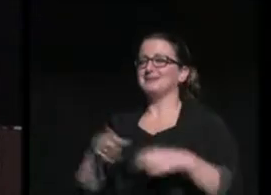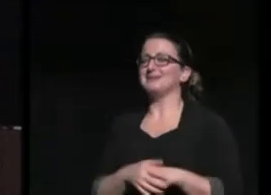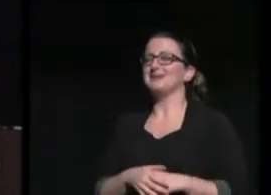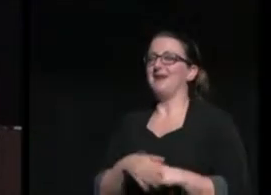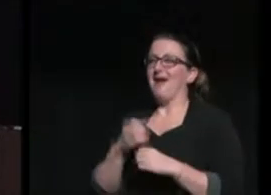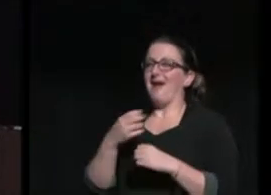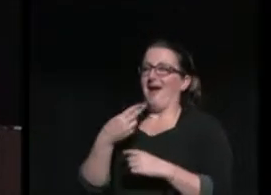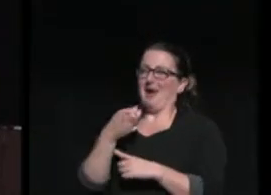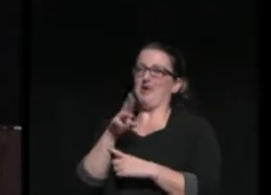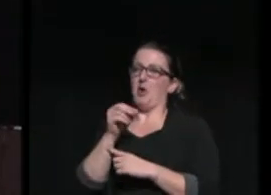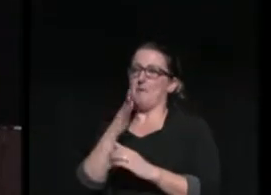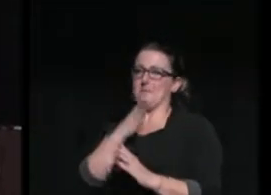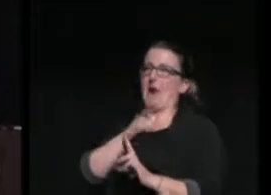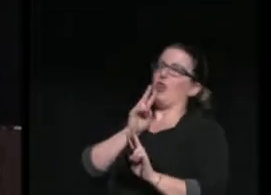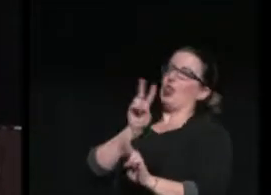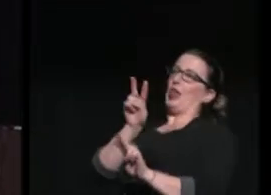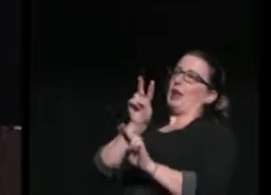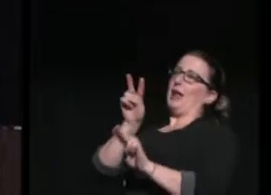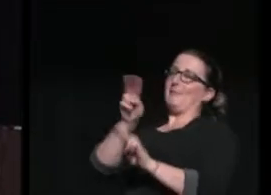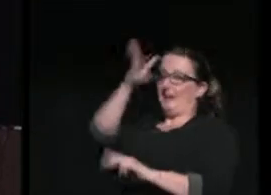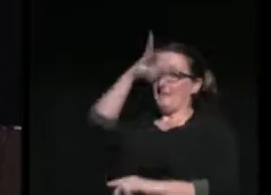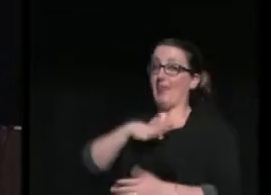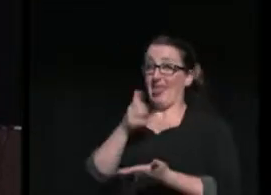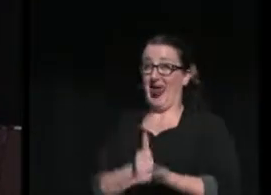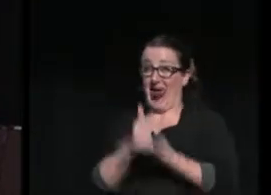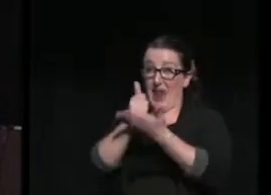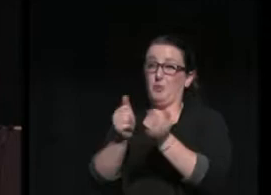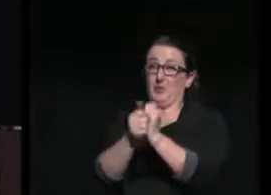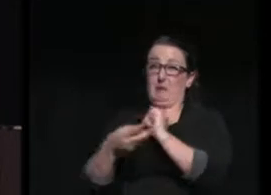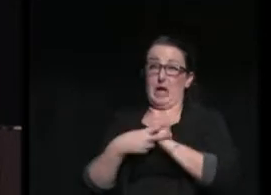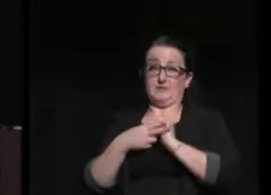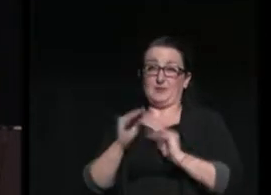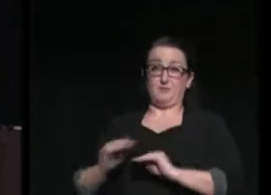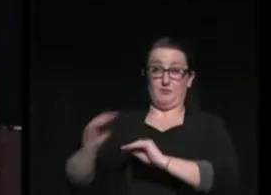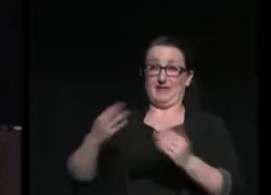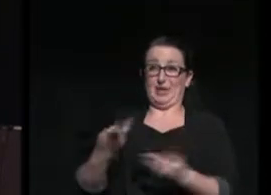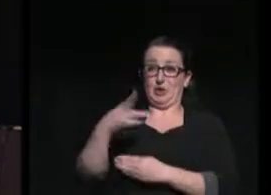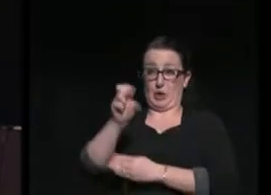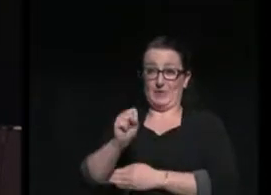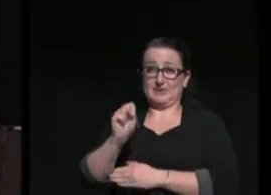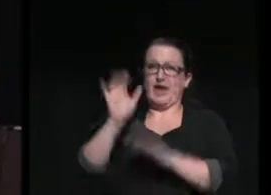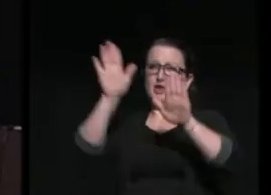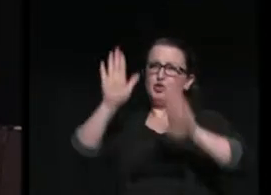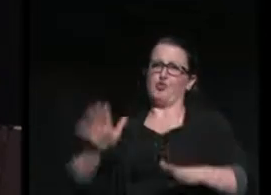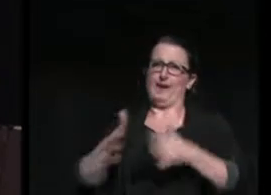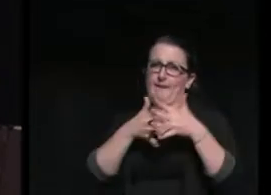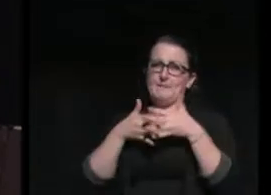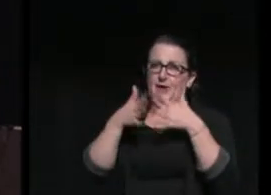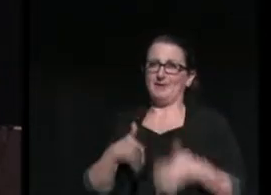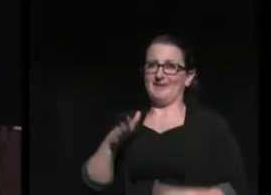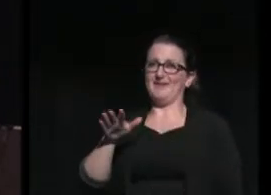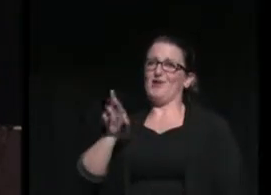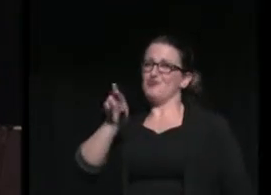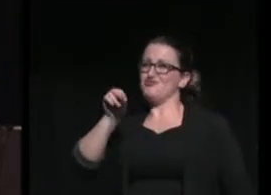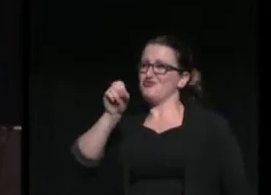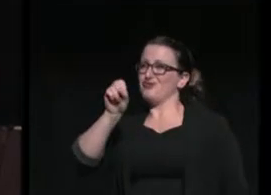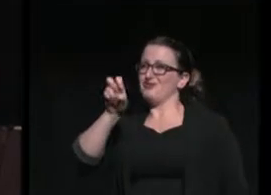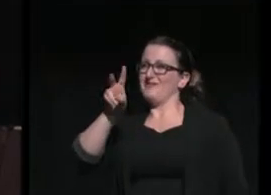man who helped usher in the conservation movement in the United States, a great American, Theodore Roosevelt.